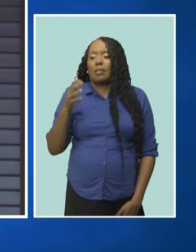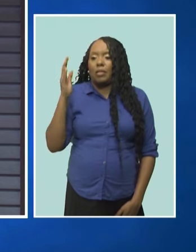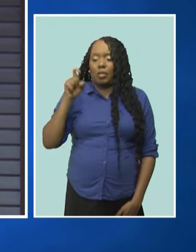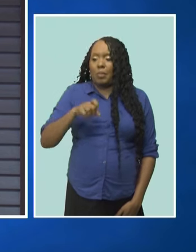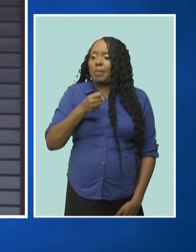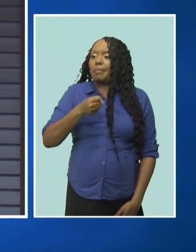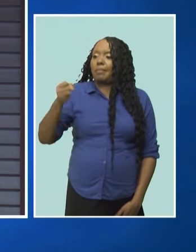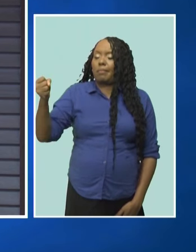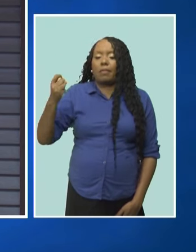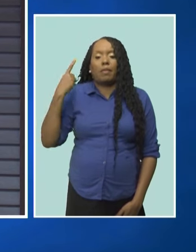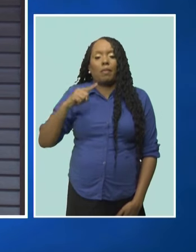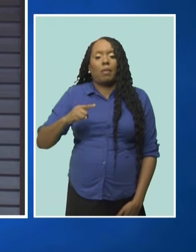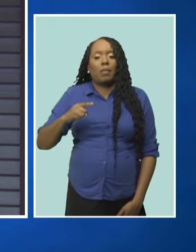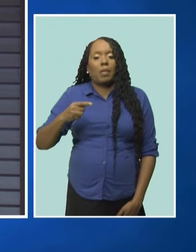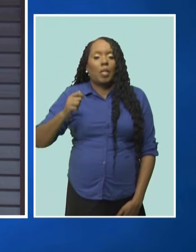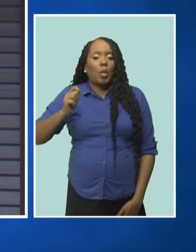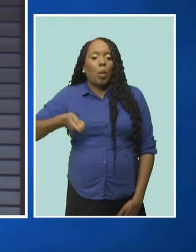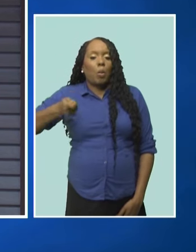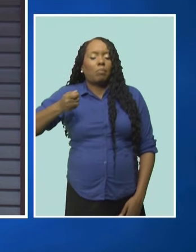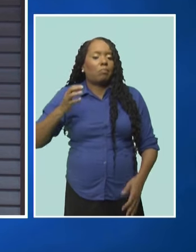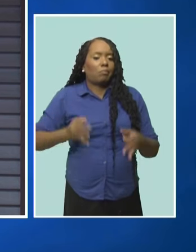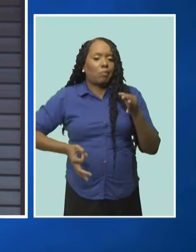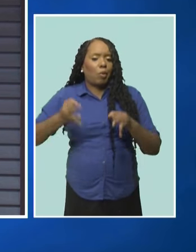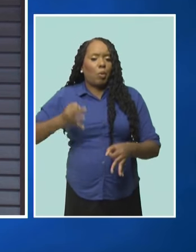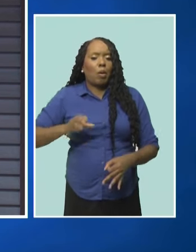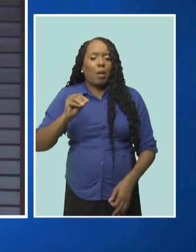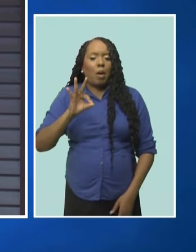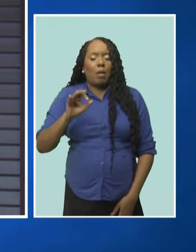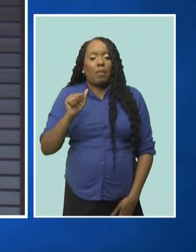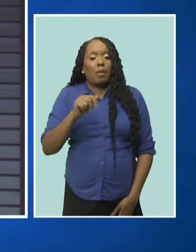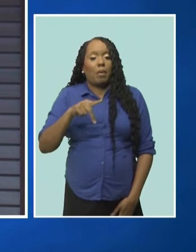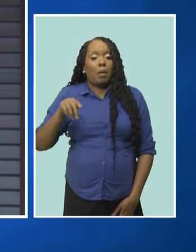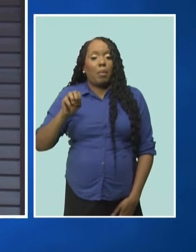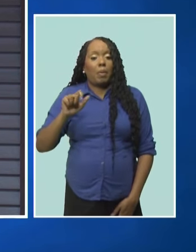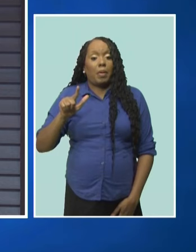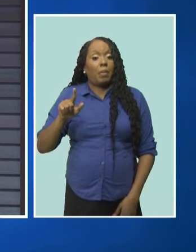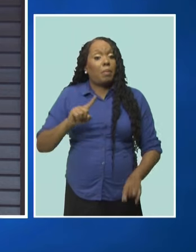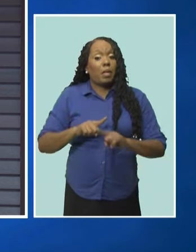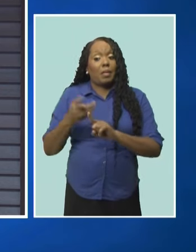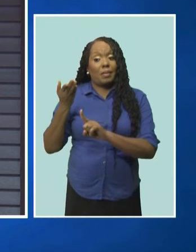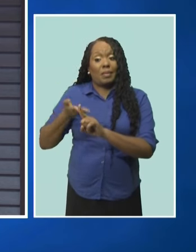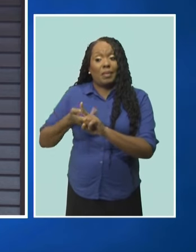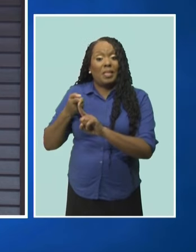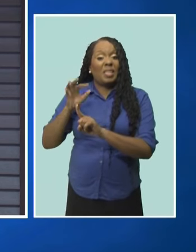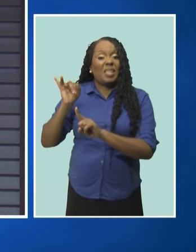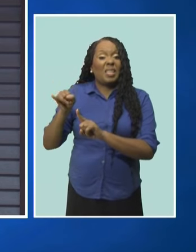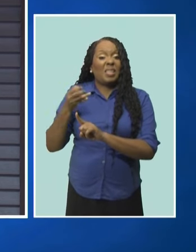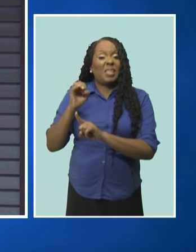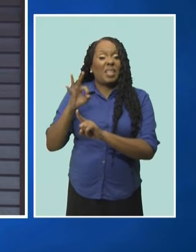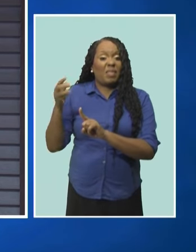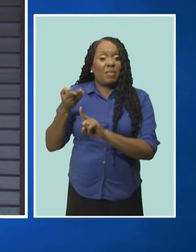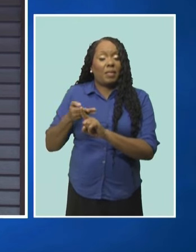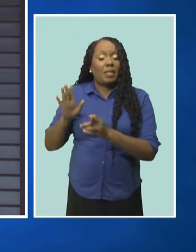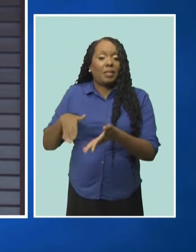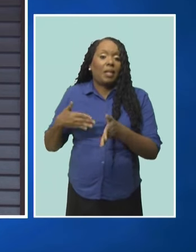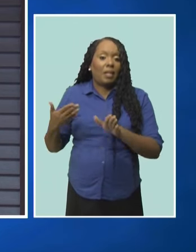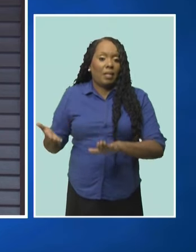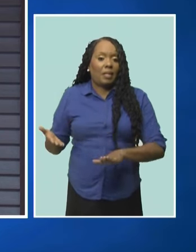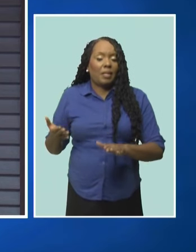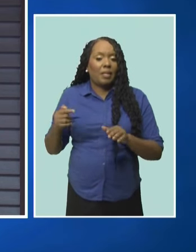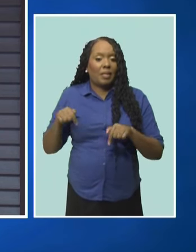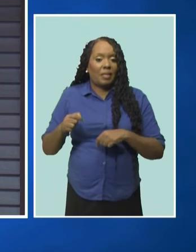And when I served as a member of the Judicial and Legal Service Commission of the Cayman Islands, it was my